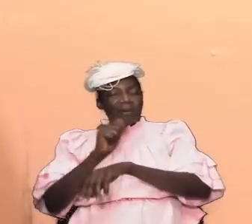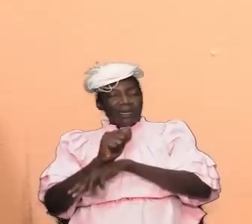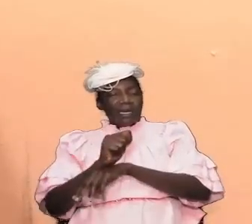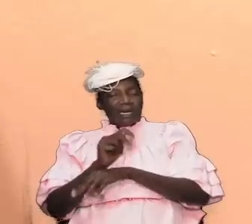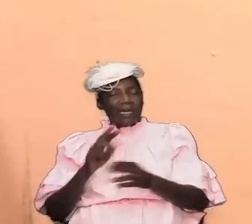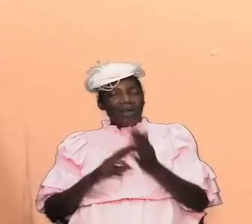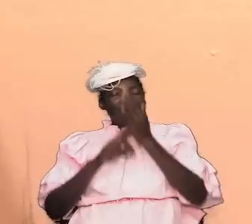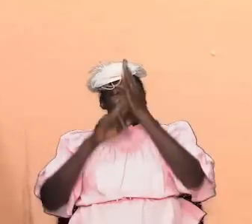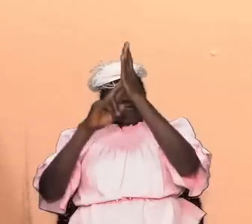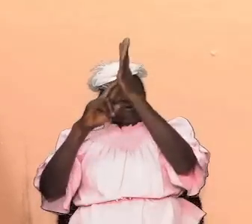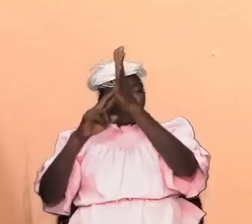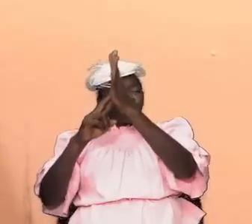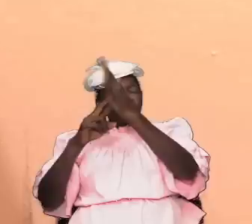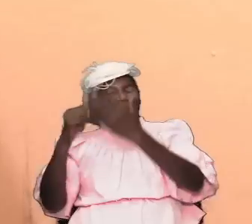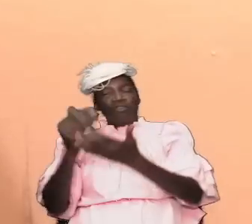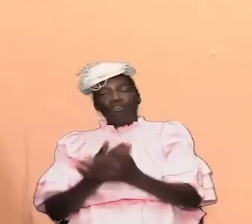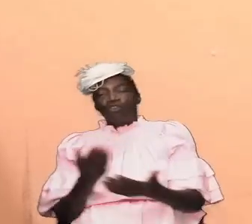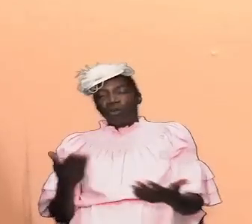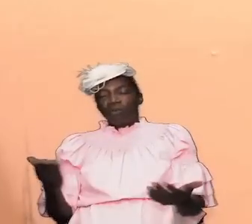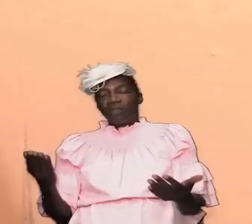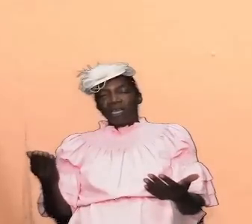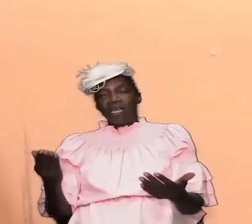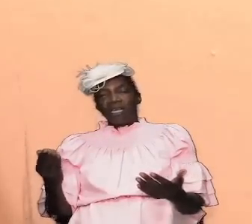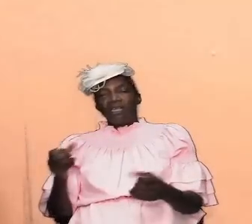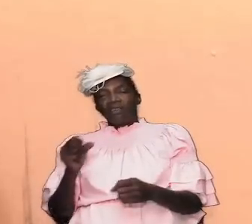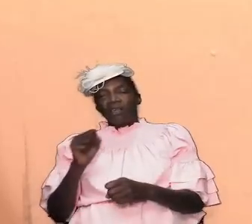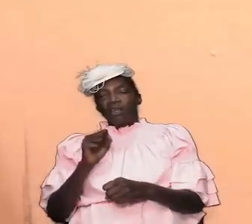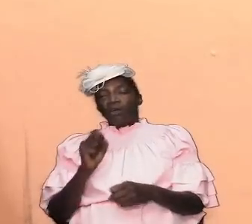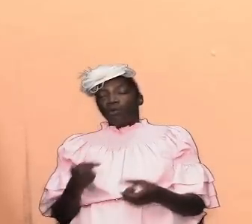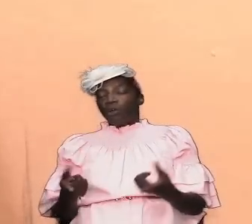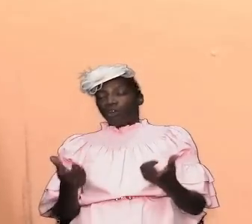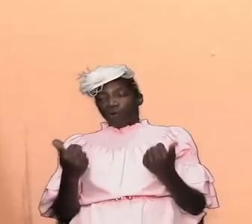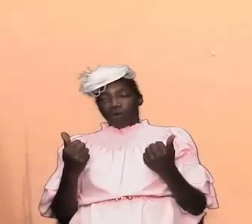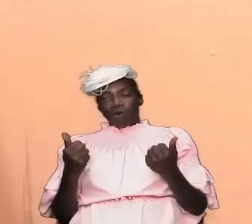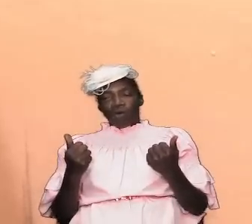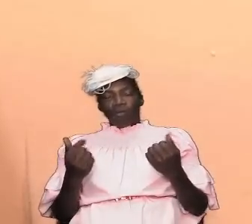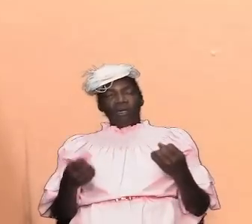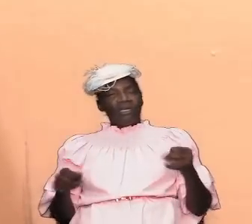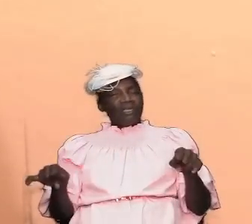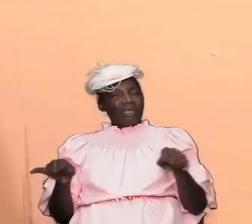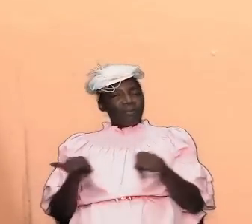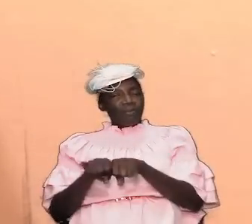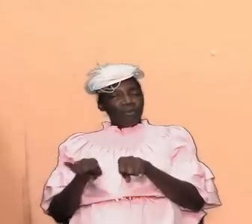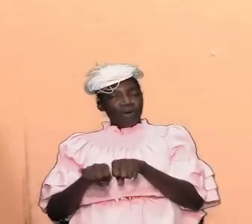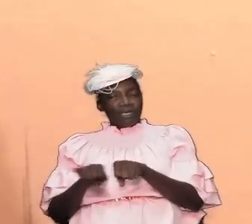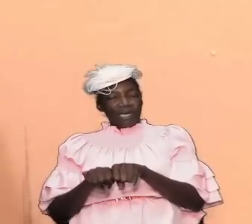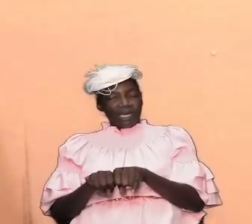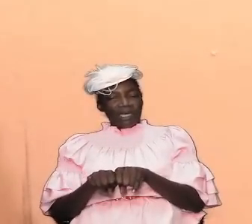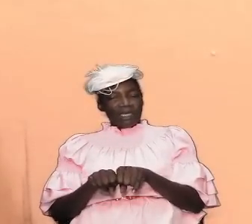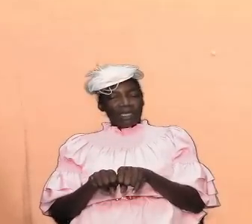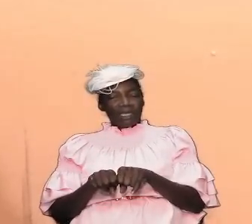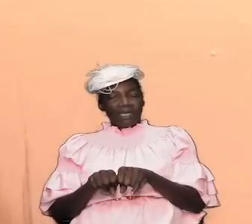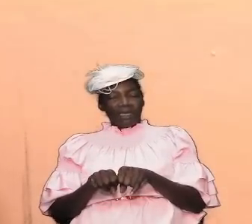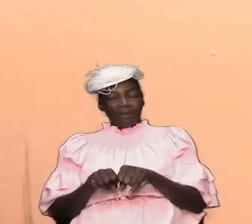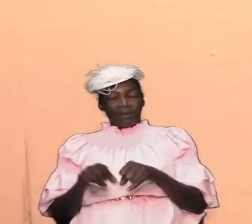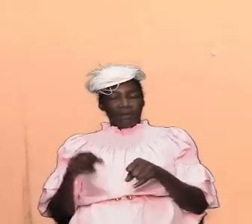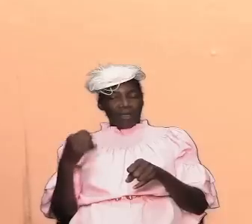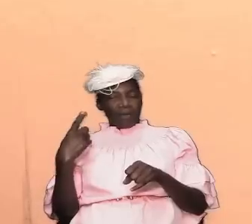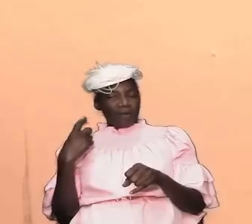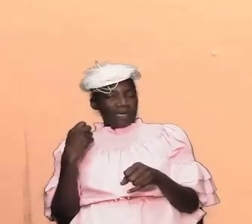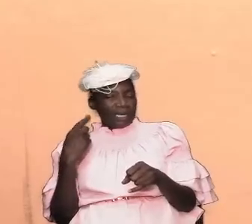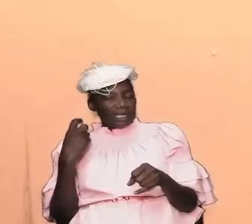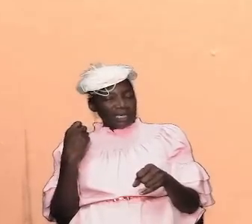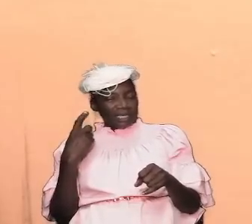and it symbolized some things which were to come it is important brothers and sisters that we understand